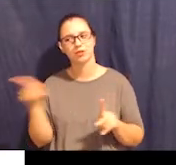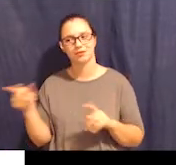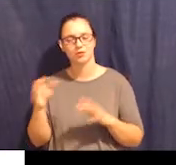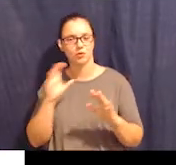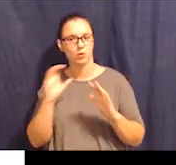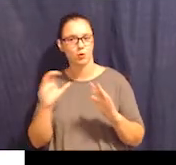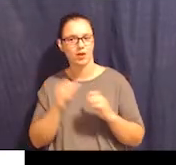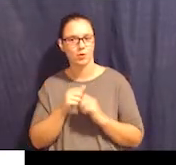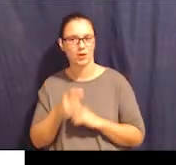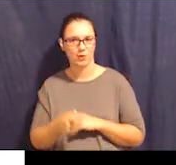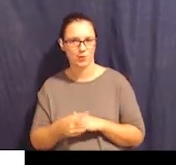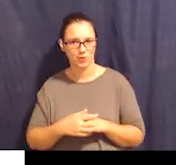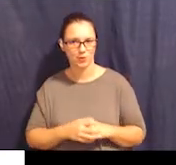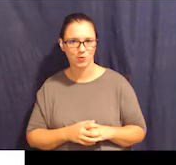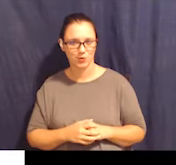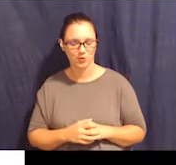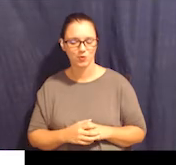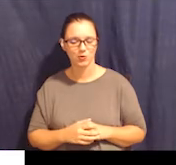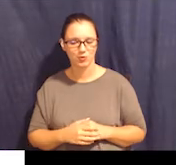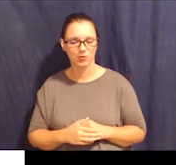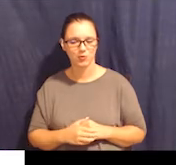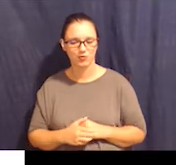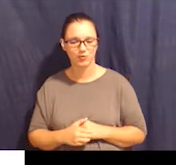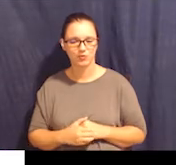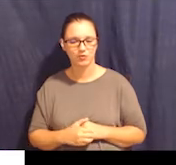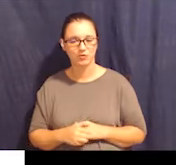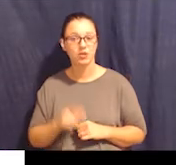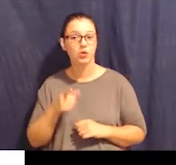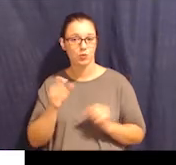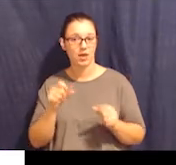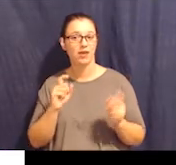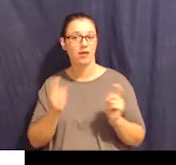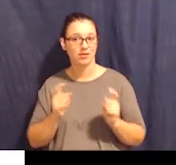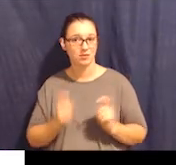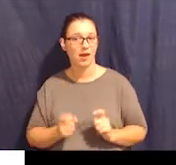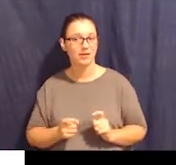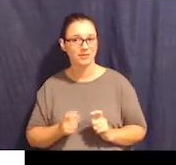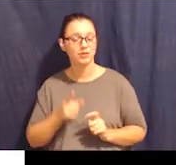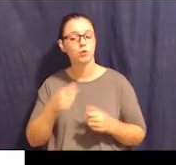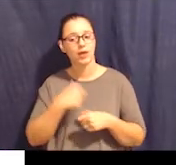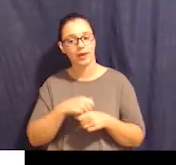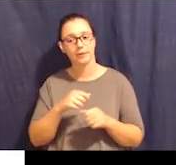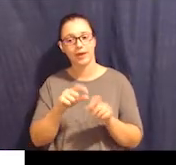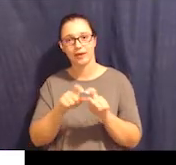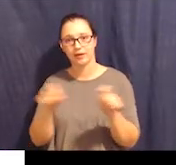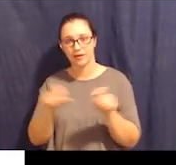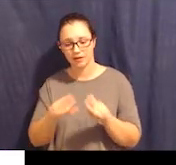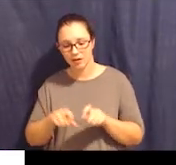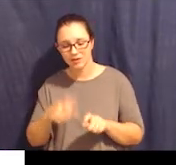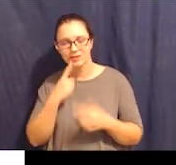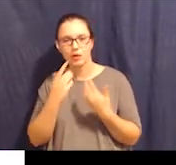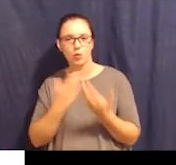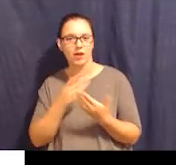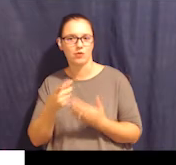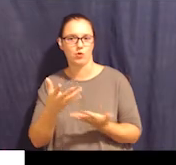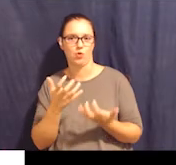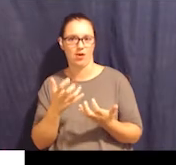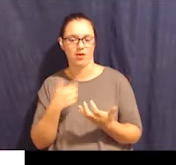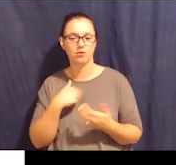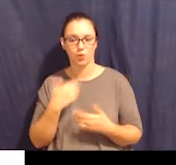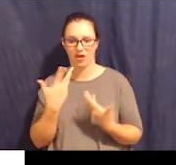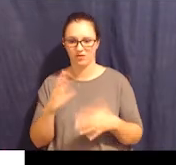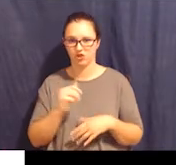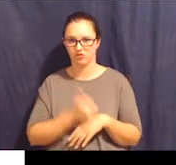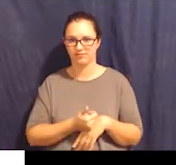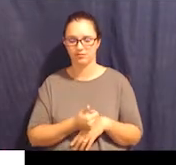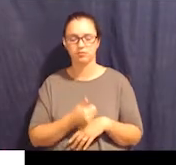customize it. So you can make the button say whatever you want. And this is what I have done where when you heard the